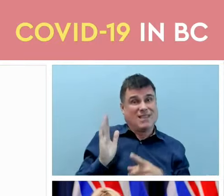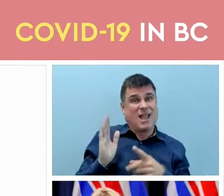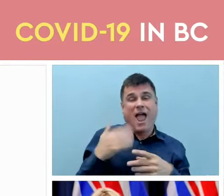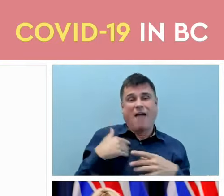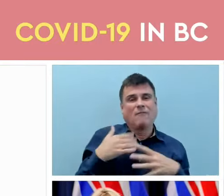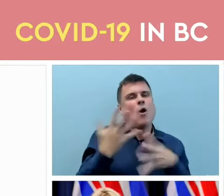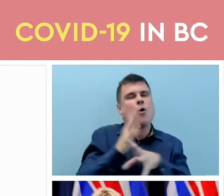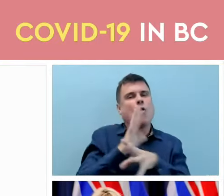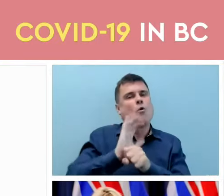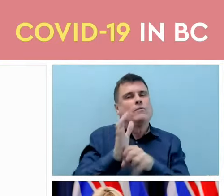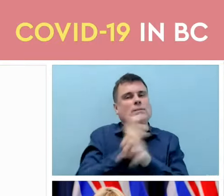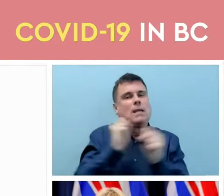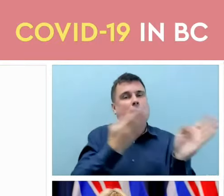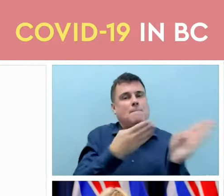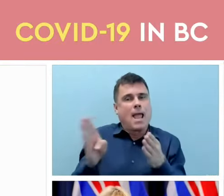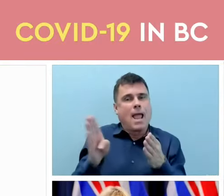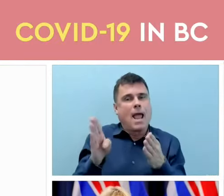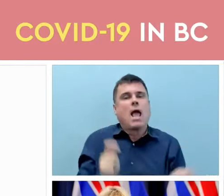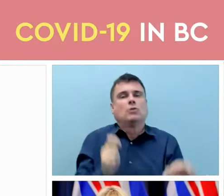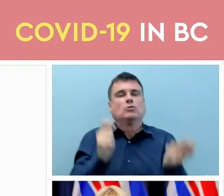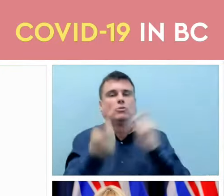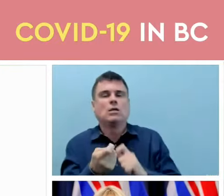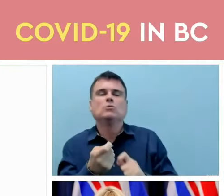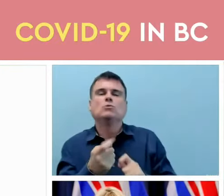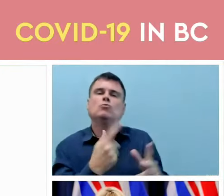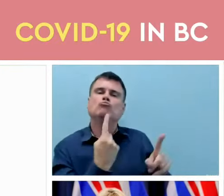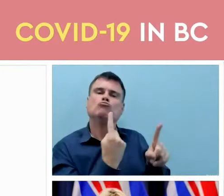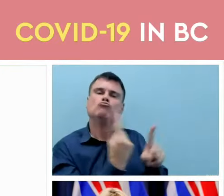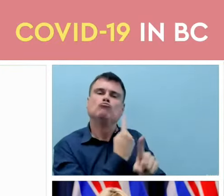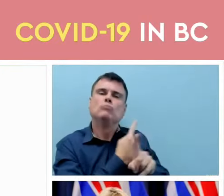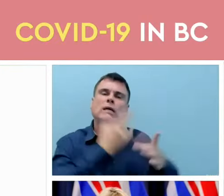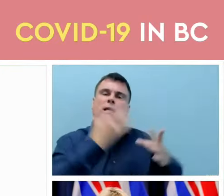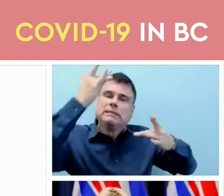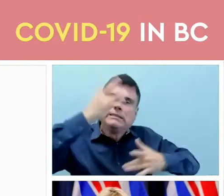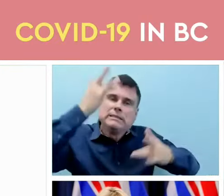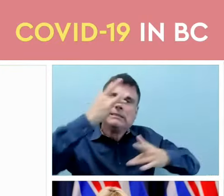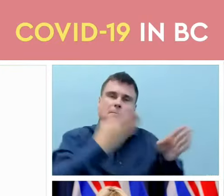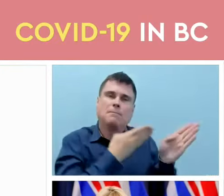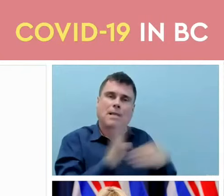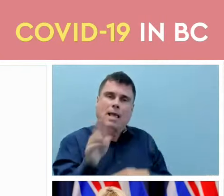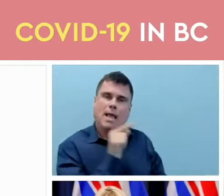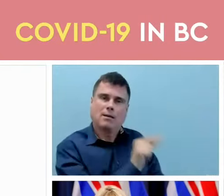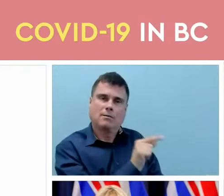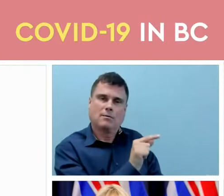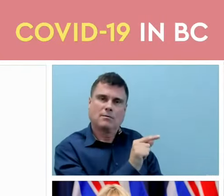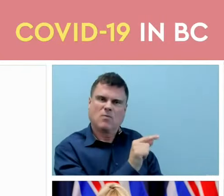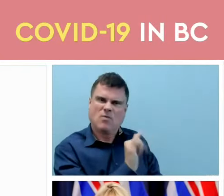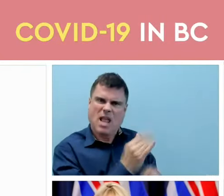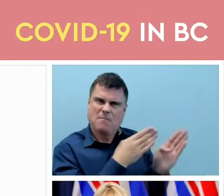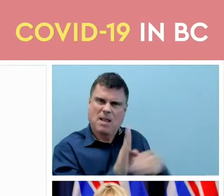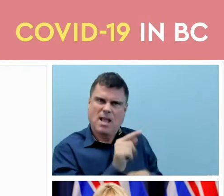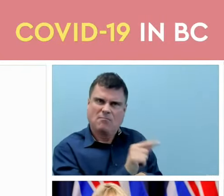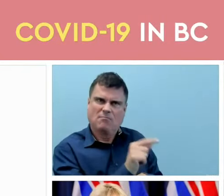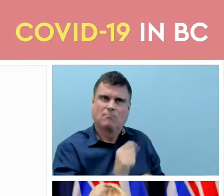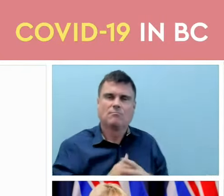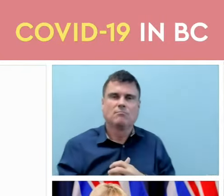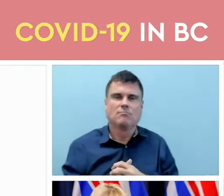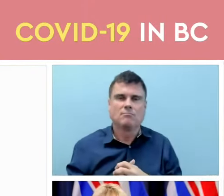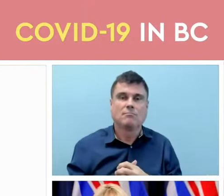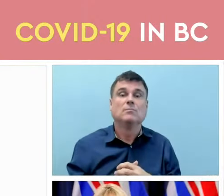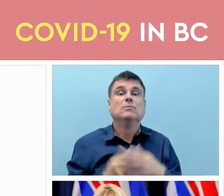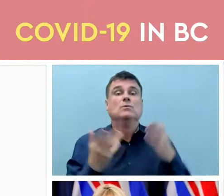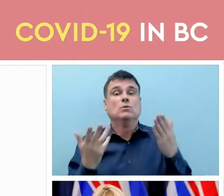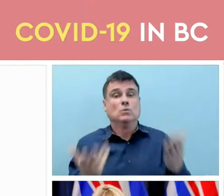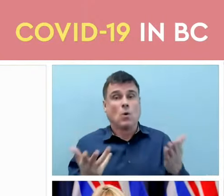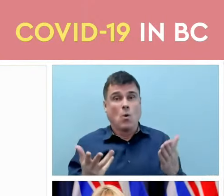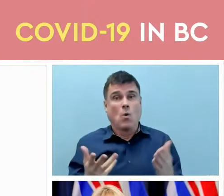much of 2021, and we reinstated those COVID specific safety plans early on in the Omicron wave when we still